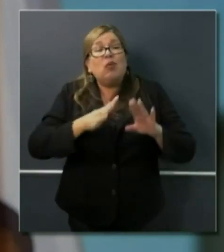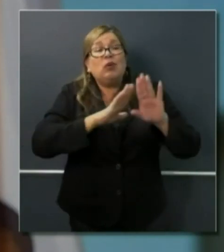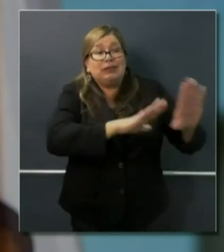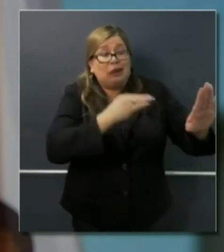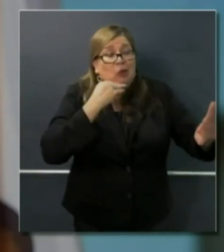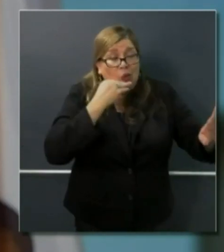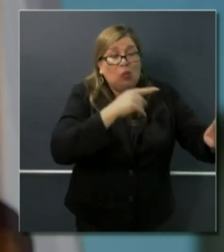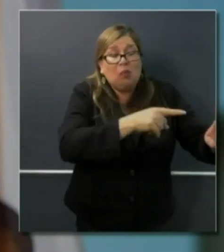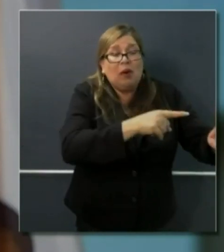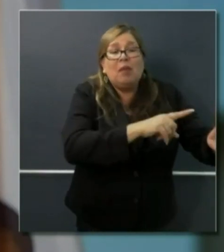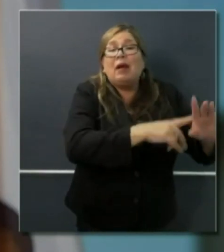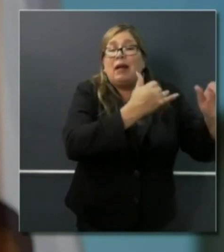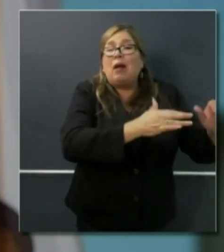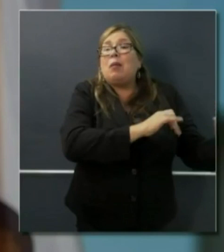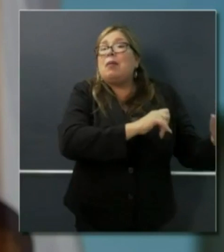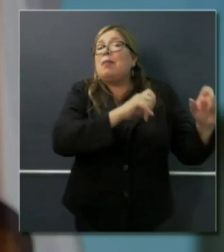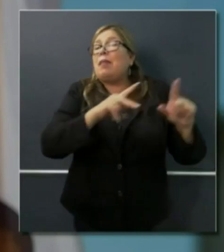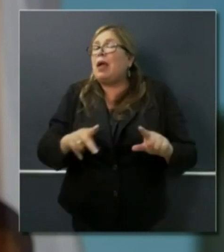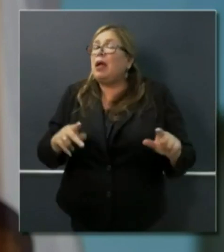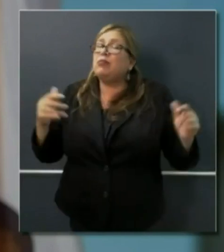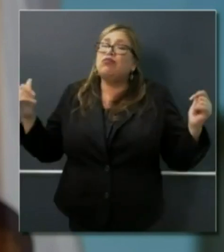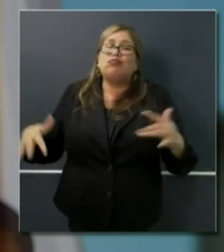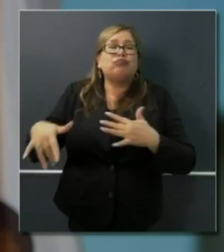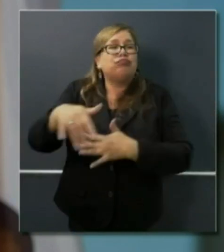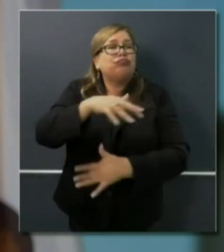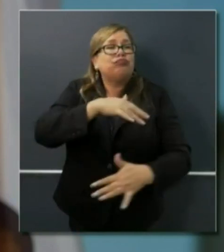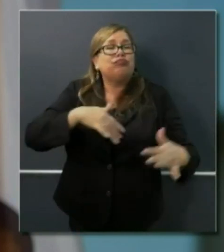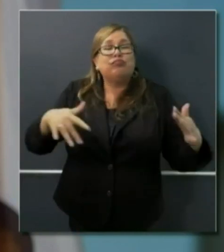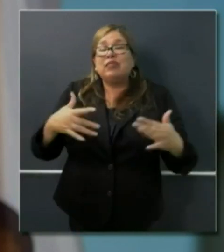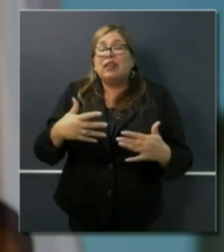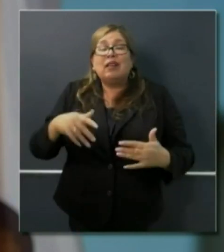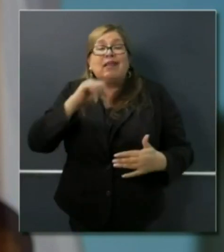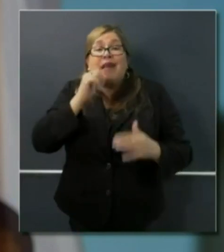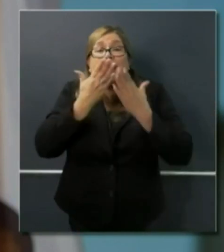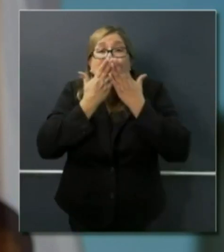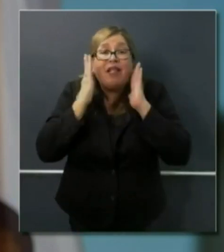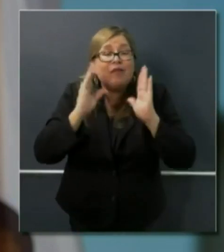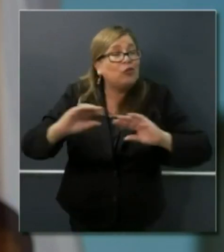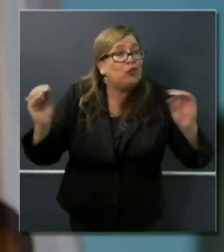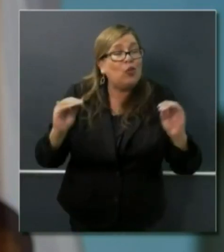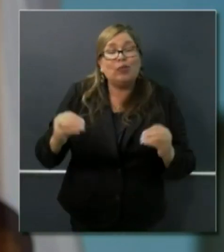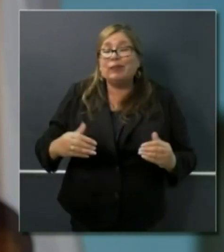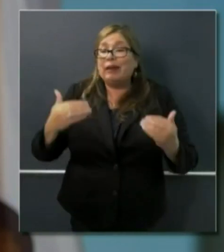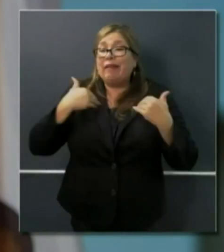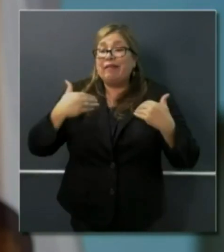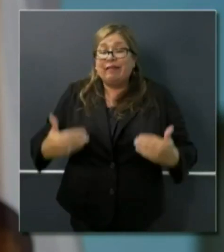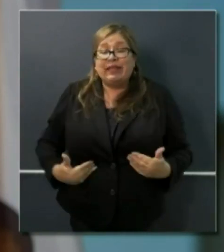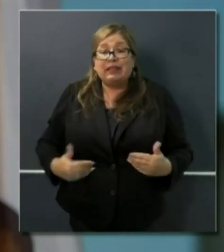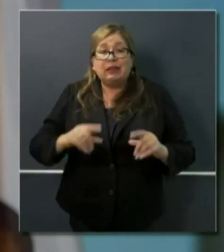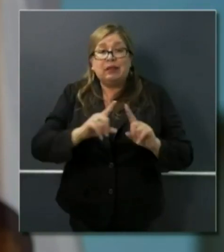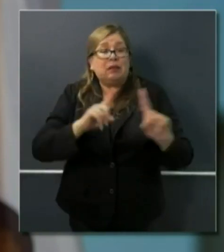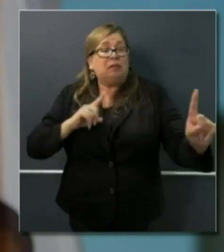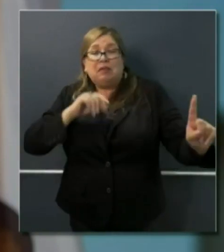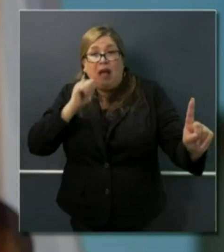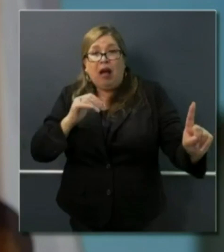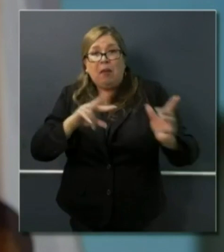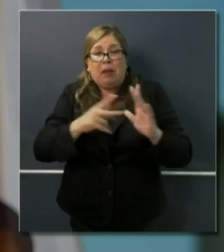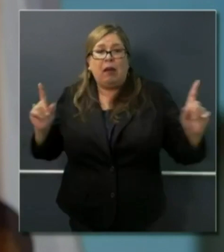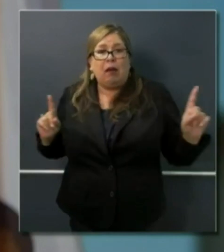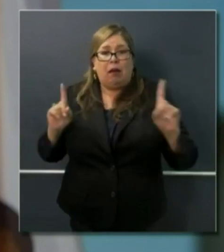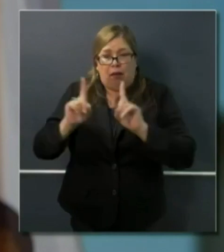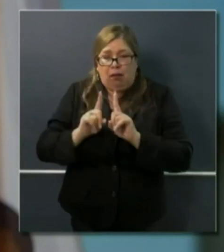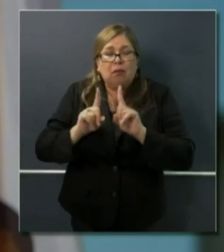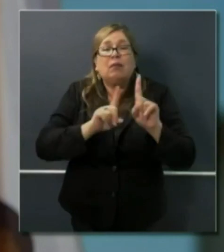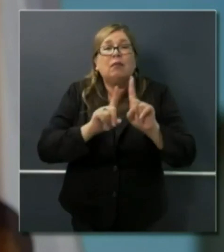on face coverings, where they're not always practicing the kind of physical distancing that they currently are with the stay at home order, that we could see